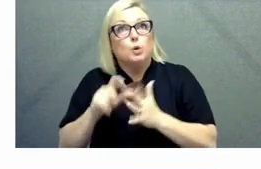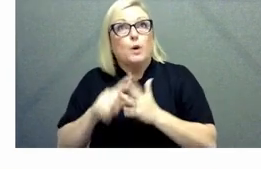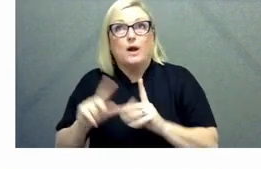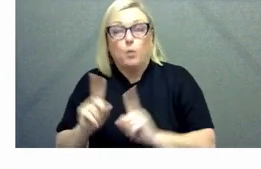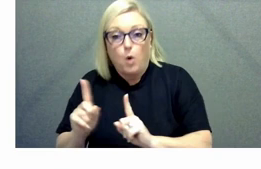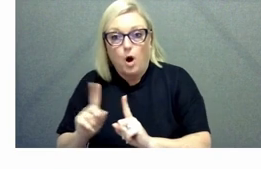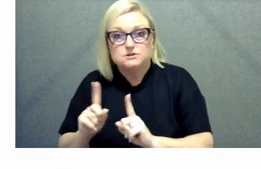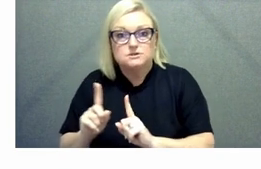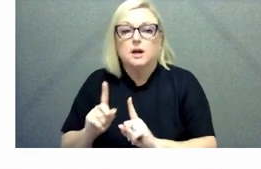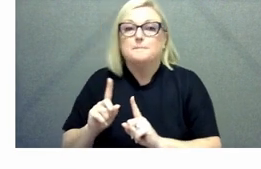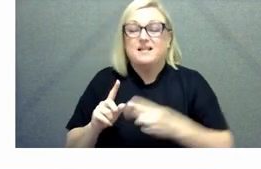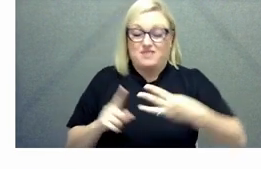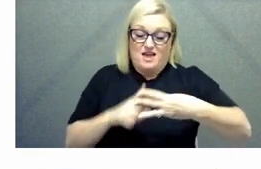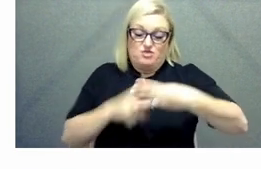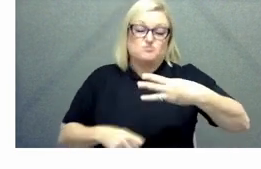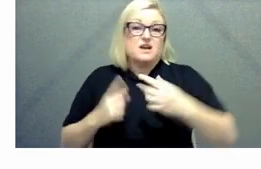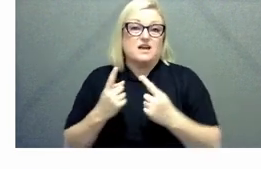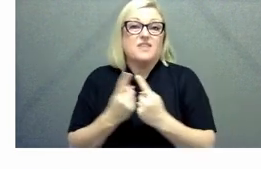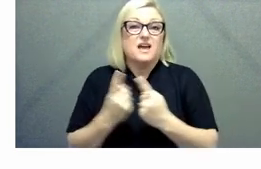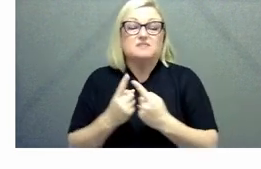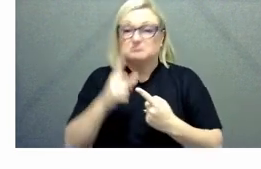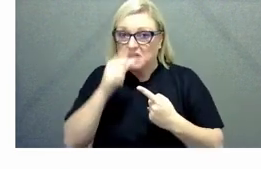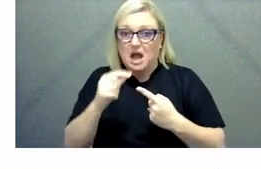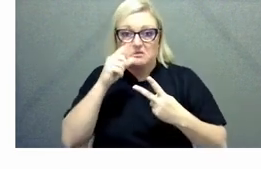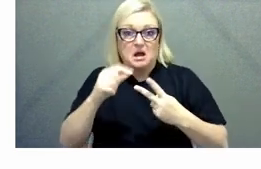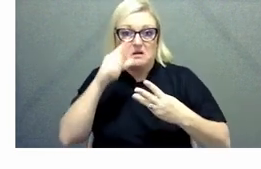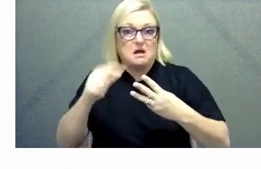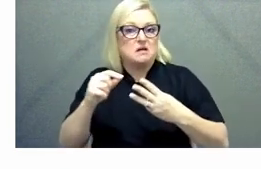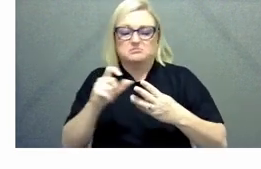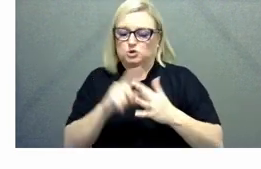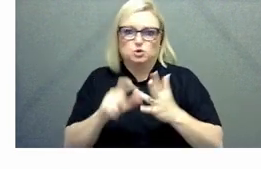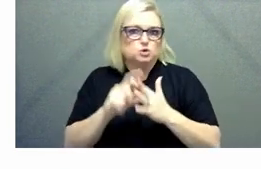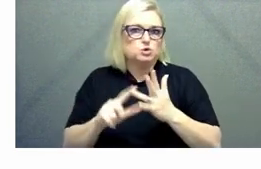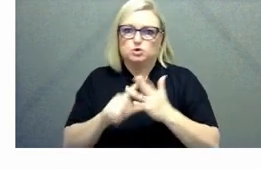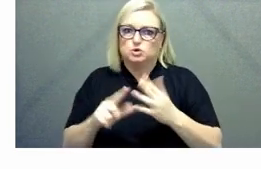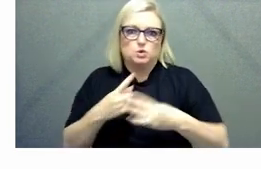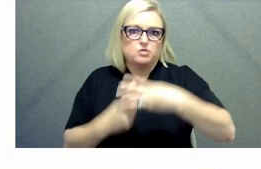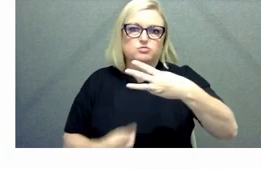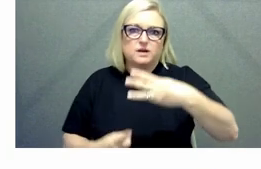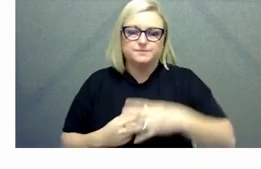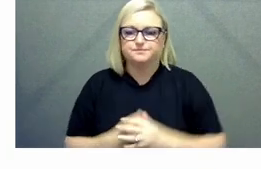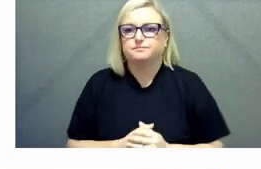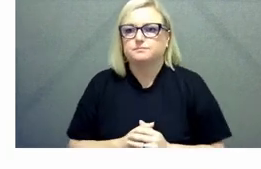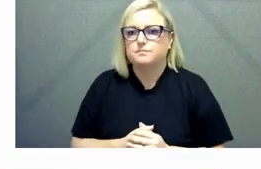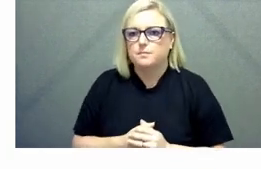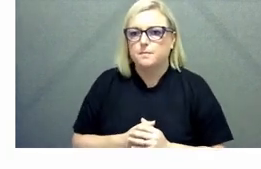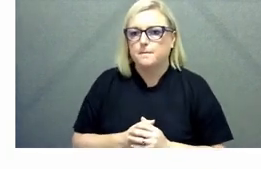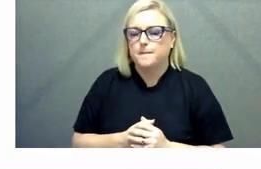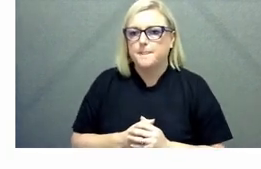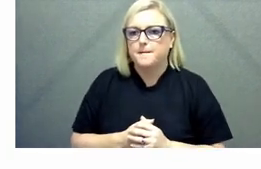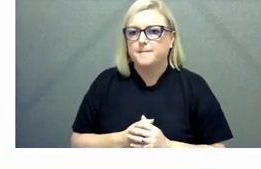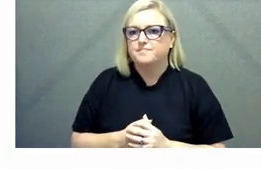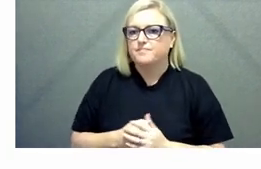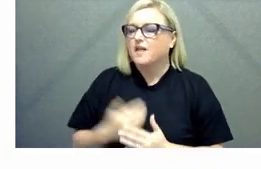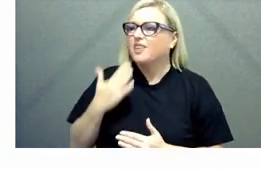say they're three things that can be practically done yeah that's fantastic thank you jessica very very um wise